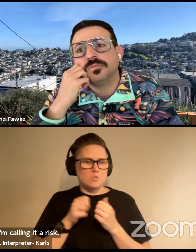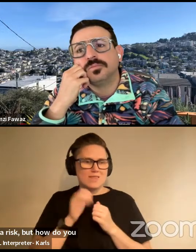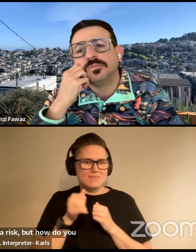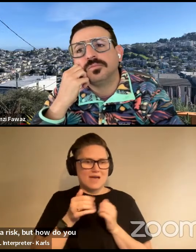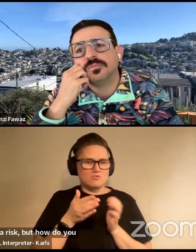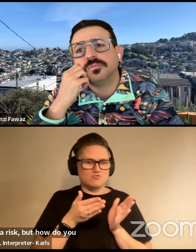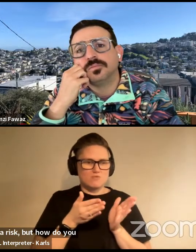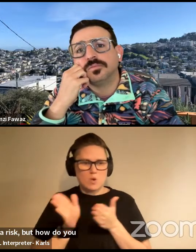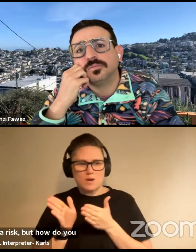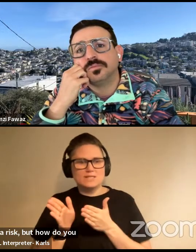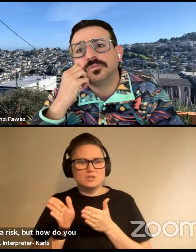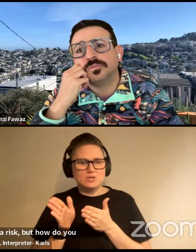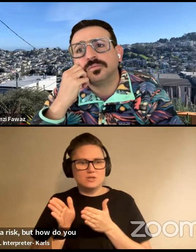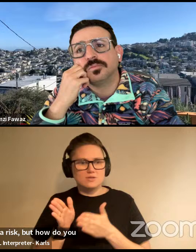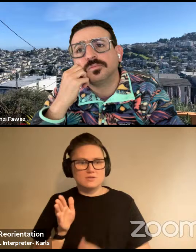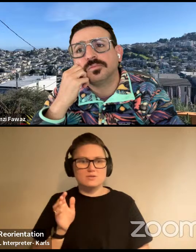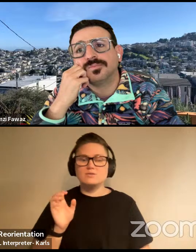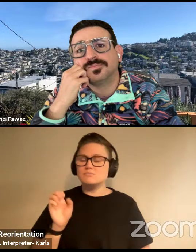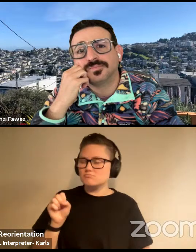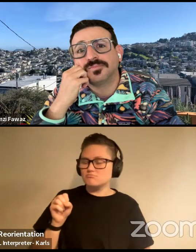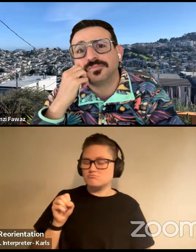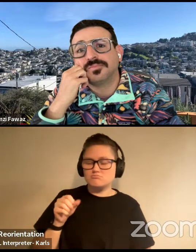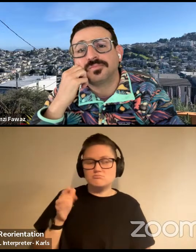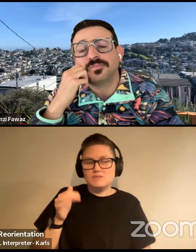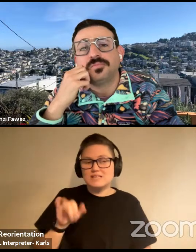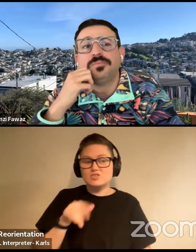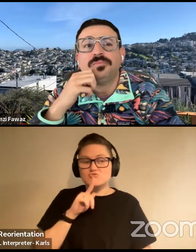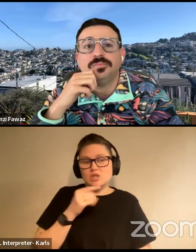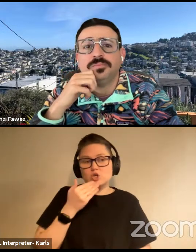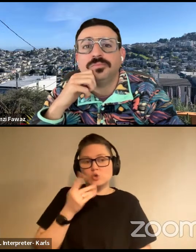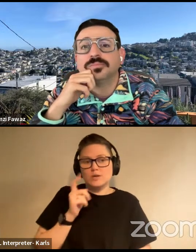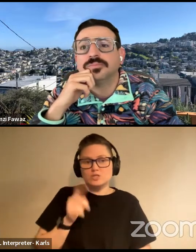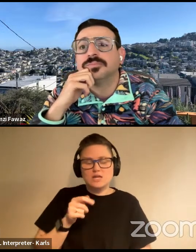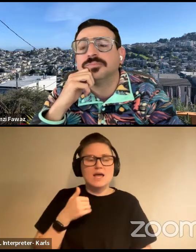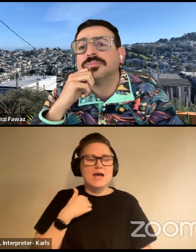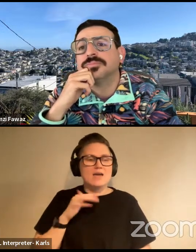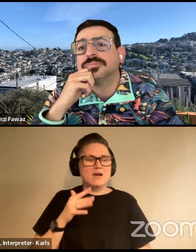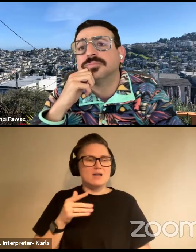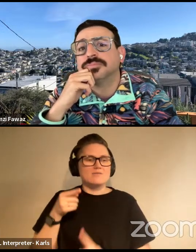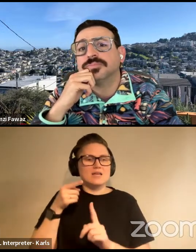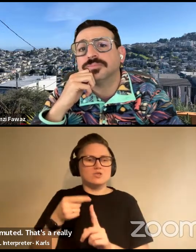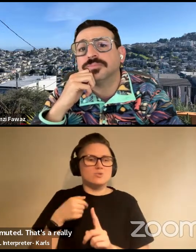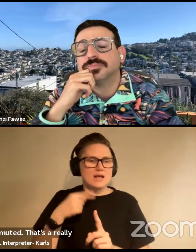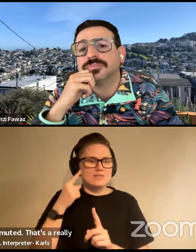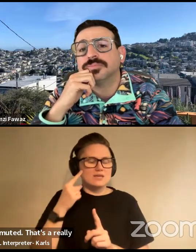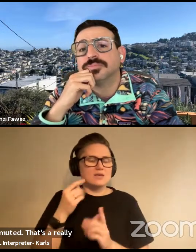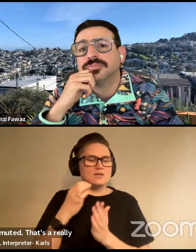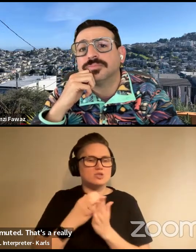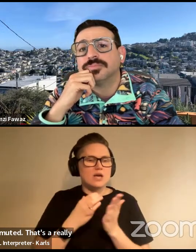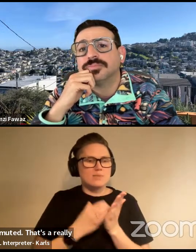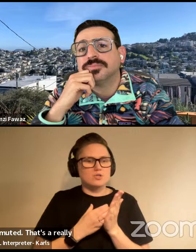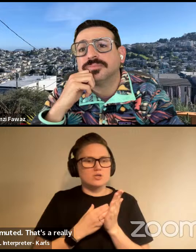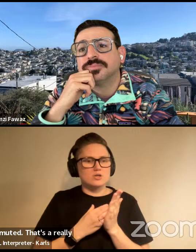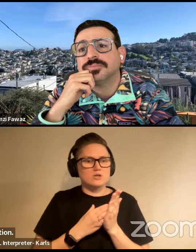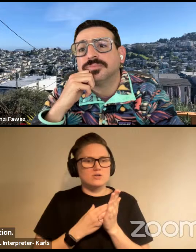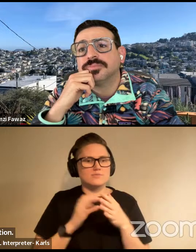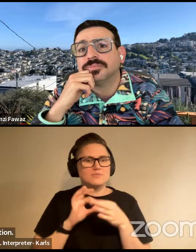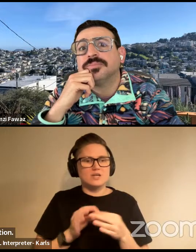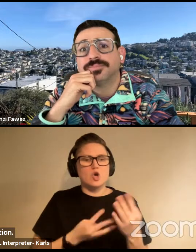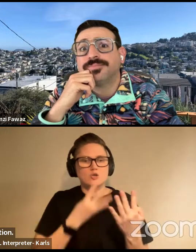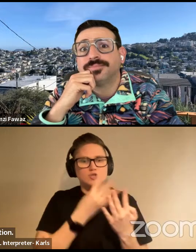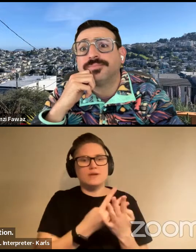Yeah, that's a, yeah, I'm not muted. That's a really good question. And I kind of get to it, I think in the, in the chapter on incarceration.